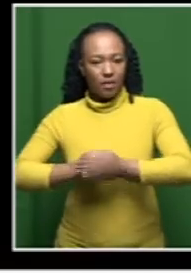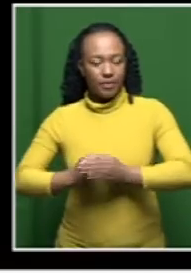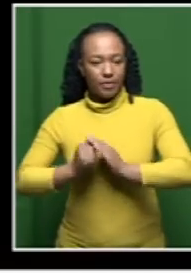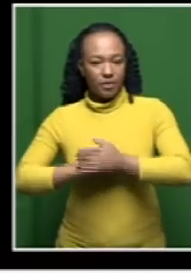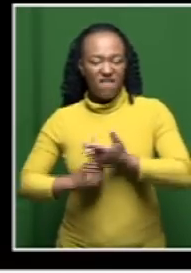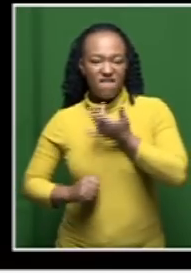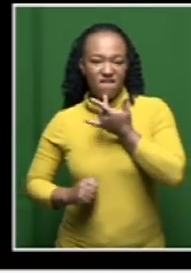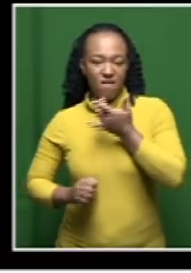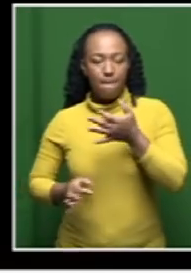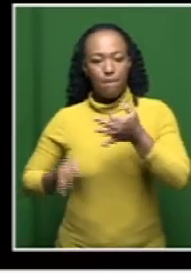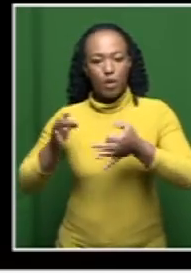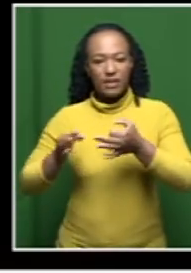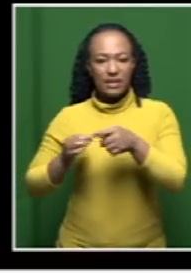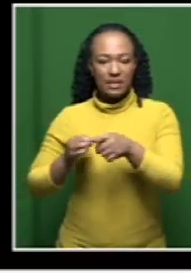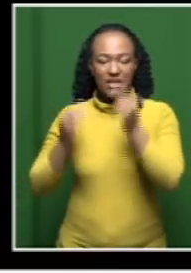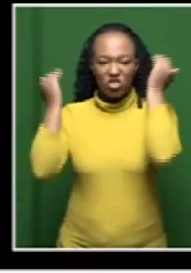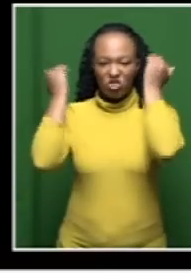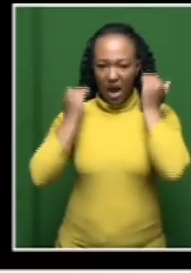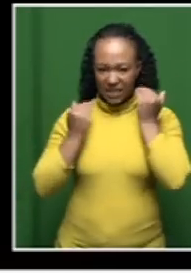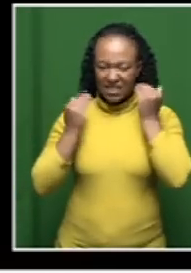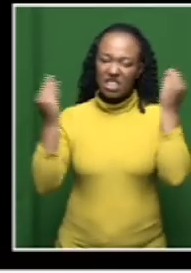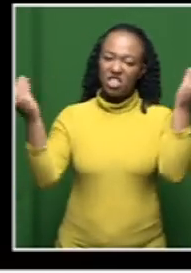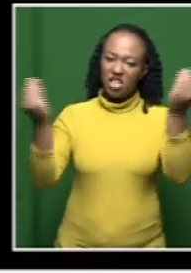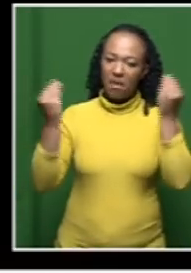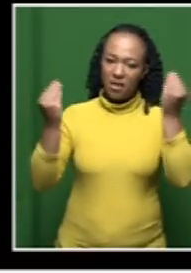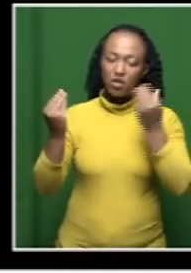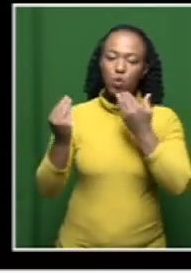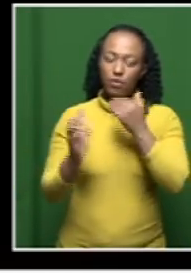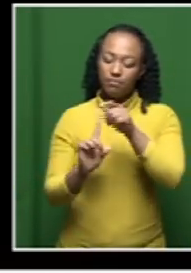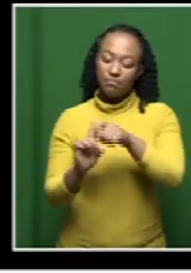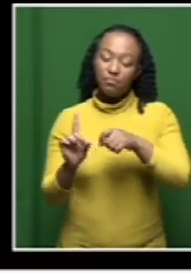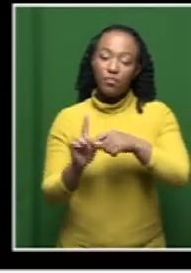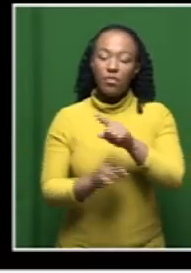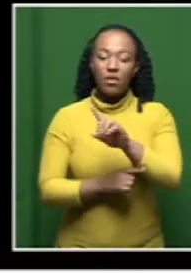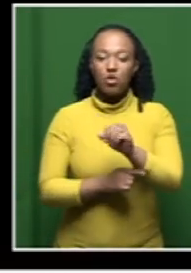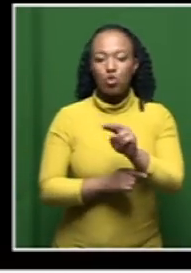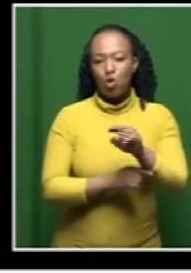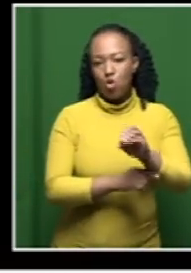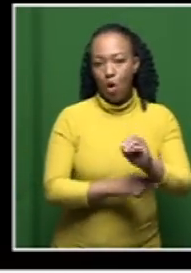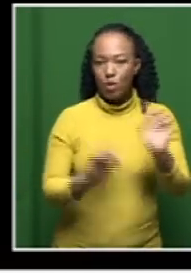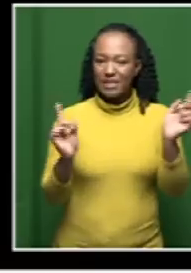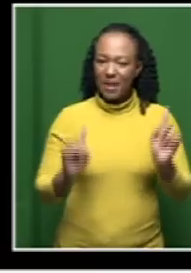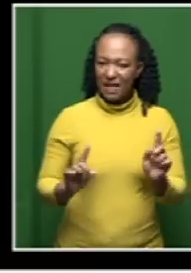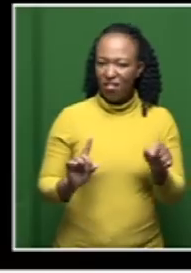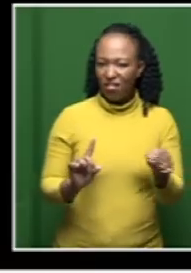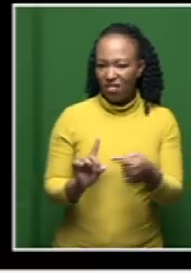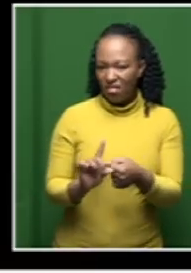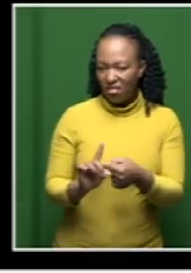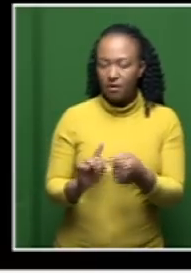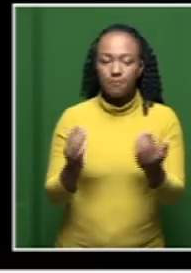biased politician celebrity judge, Zondor. And that's from somebody called The Special One. Then another one,